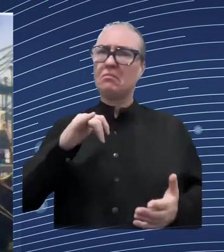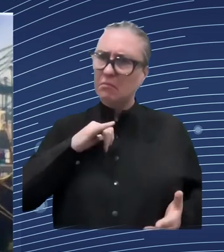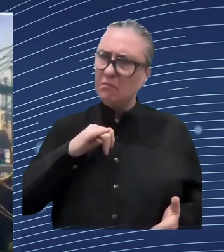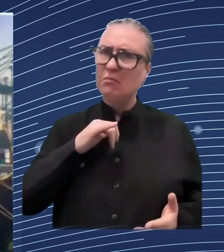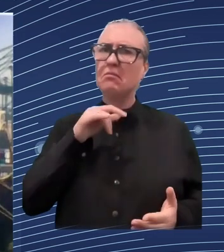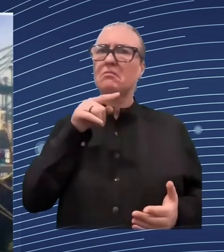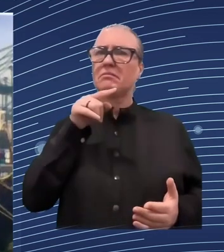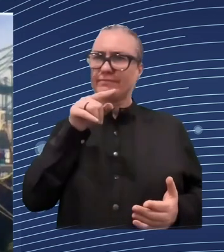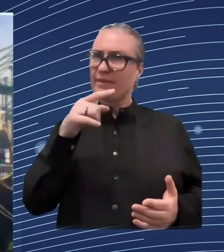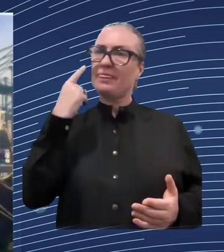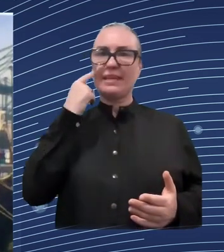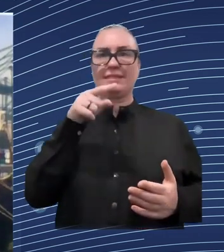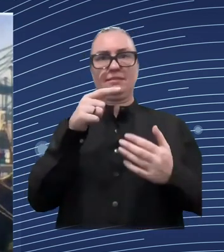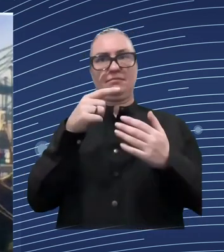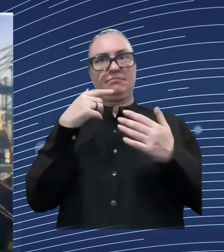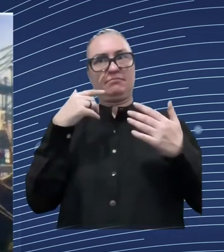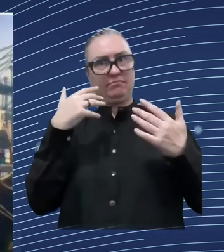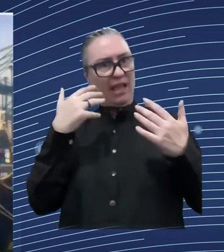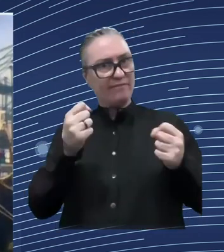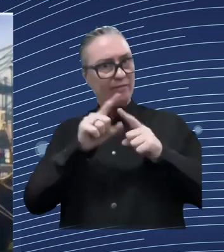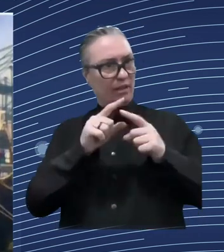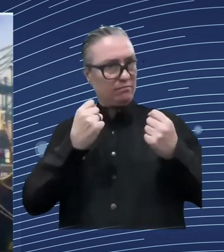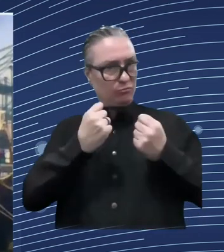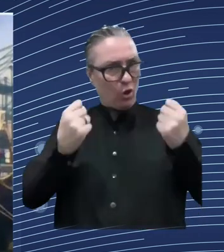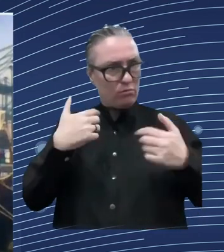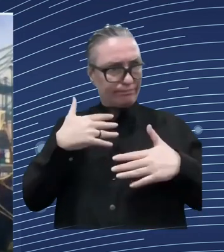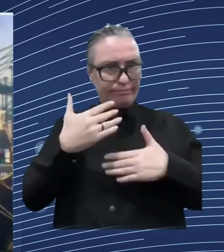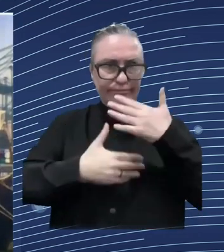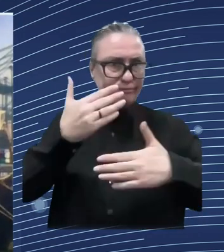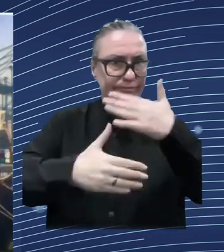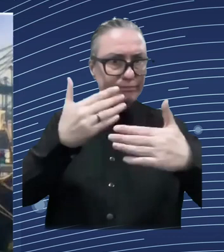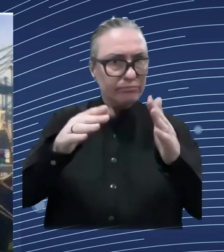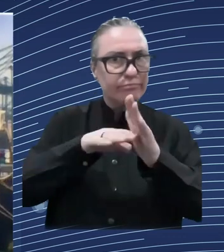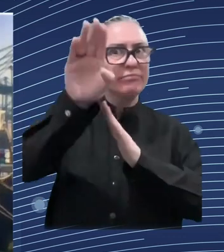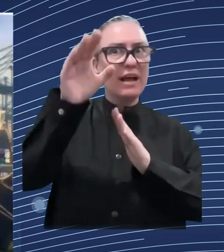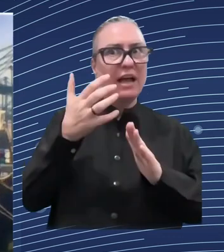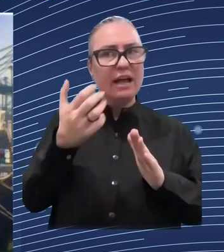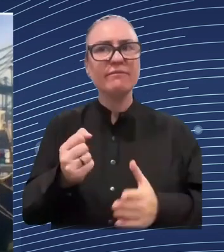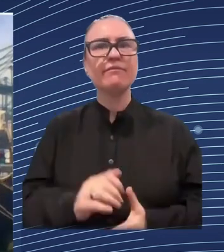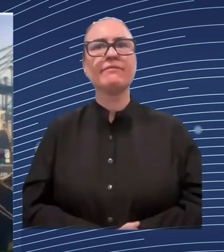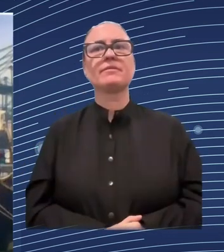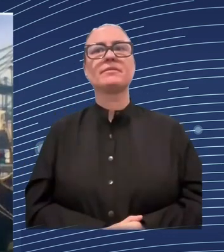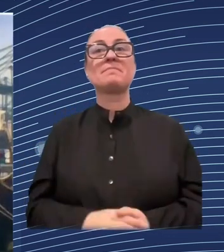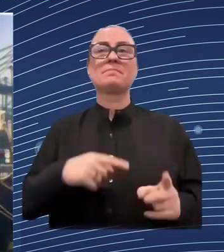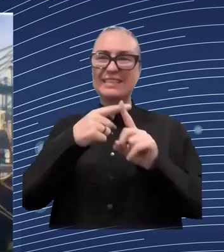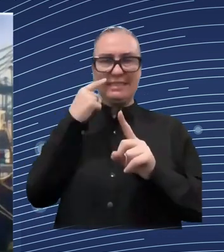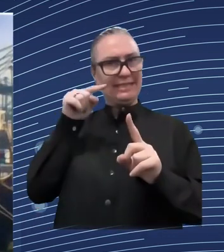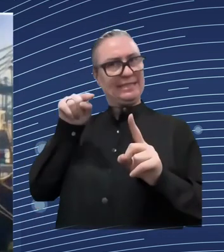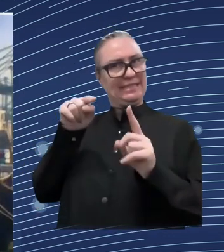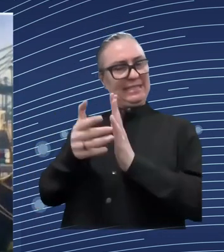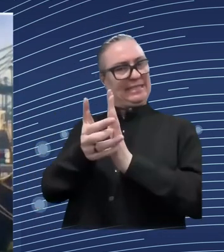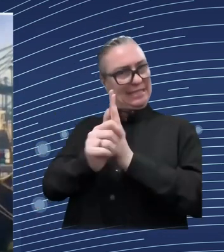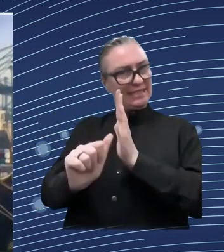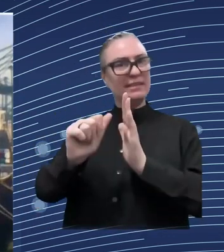and labor market uh reforms more broadly um maybe pilvi if i can come to you next um clearly the focus on skills is